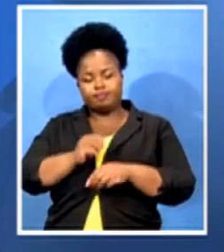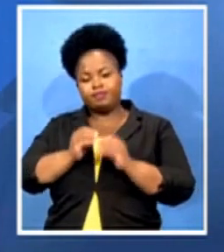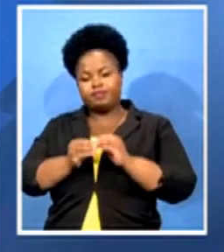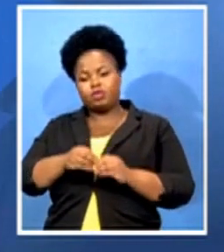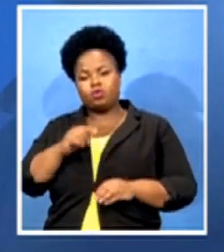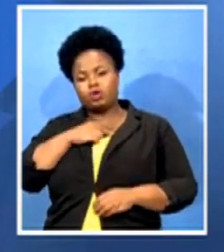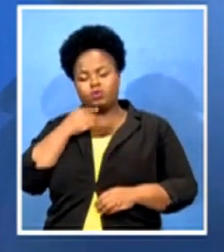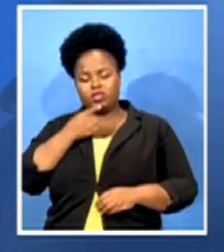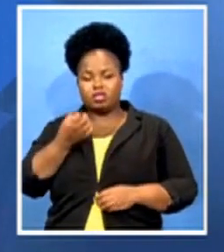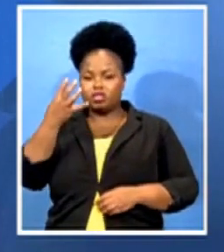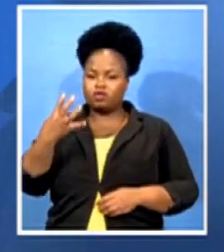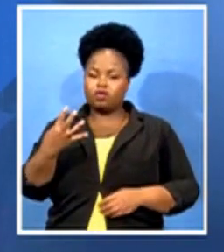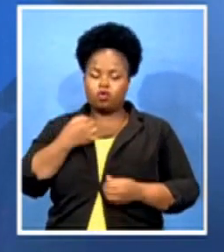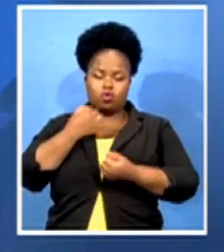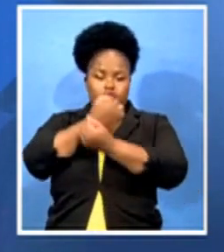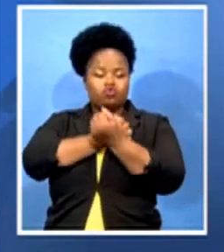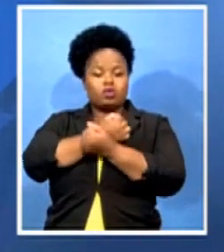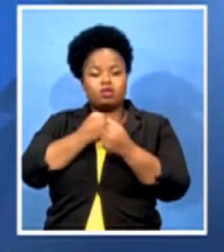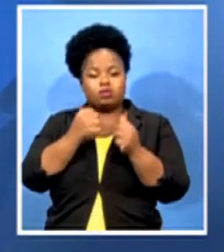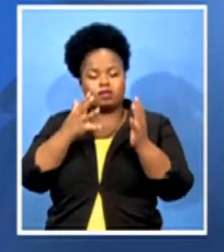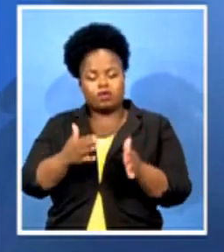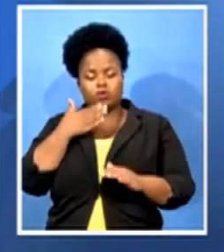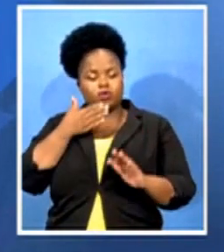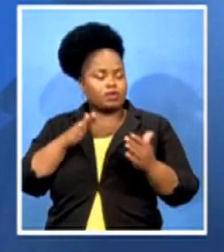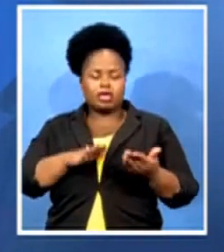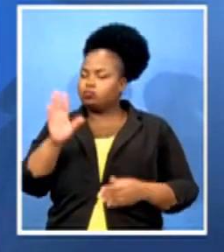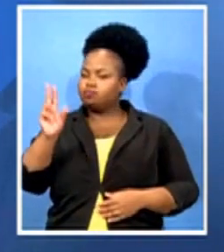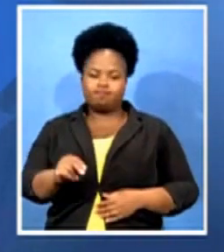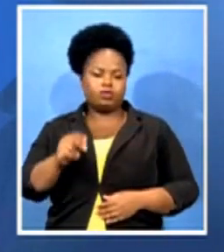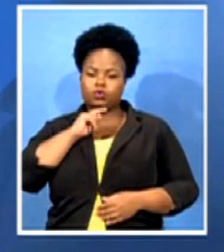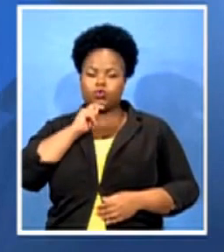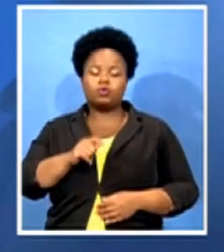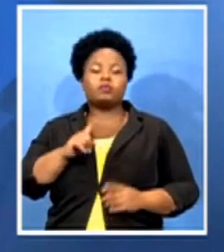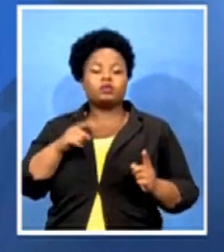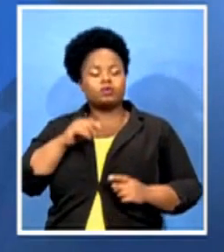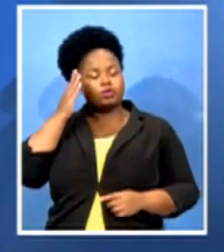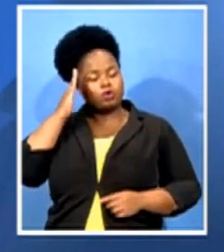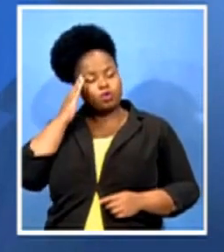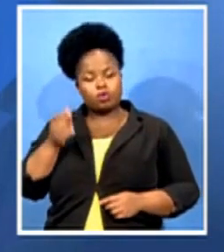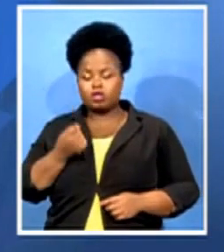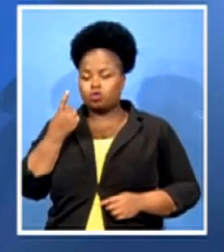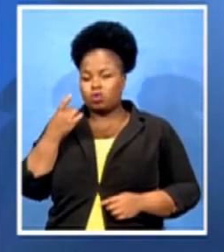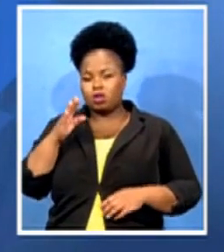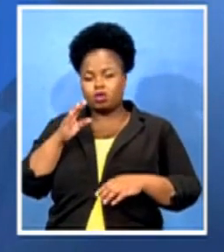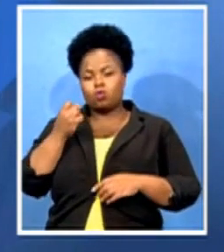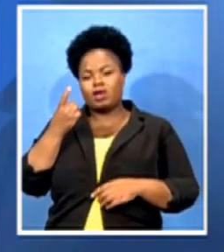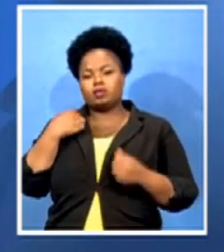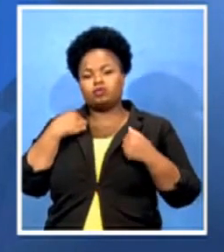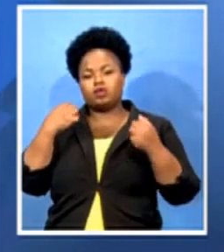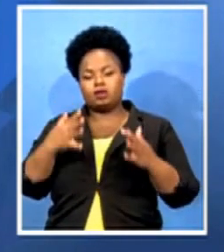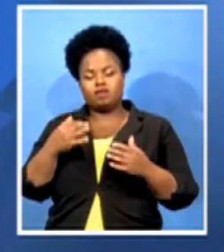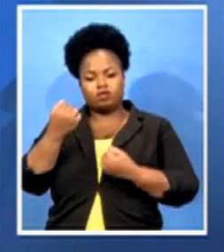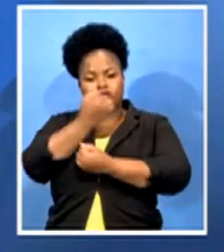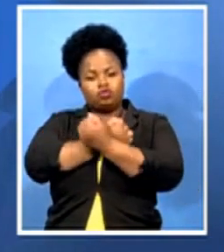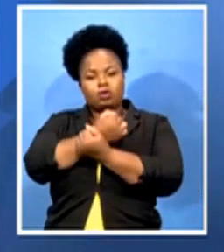a demise. And that is not true. What we know is that there is one truck driver, of course, who unfortunately has passed